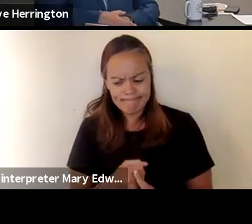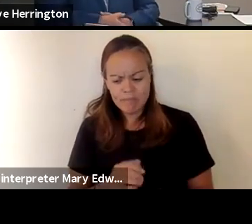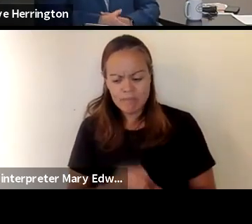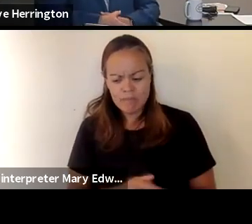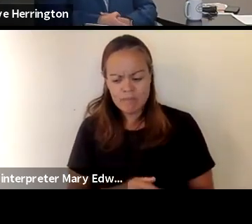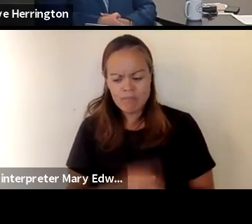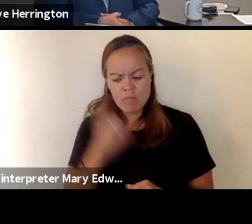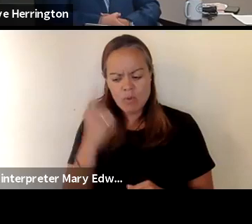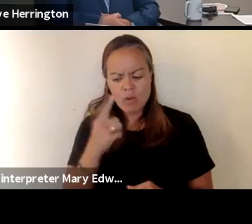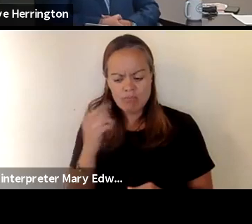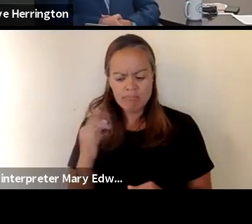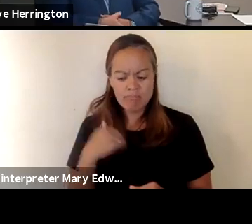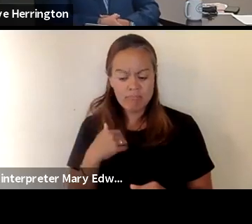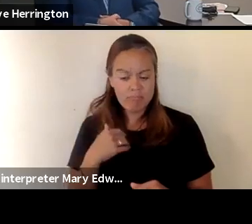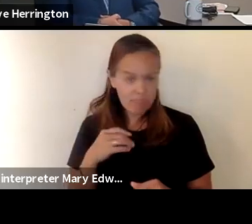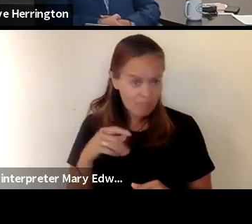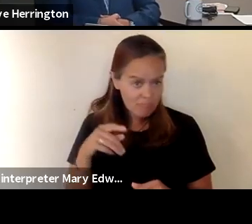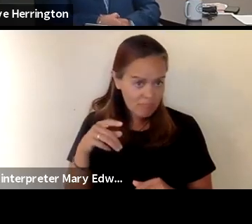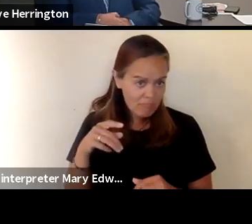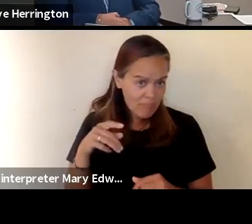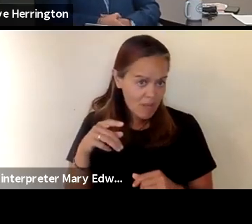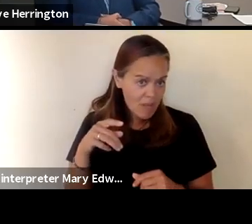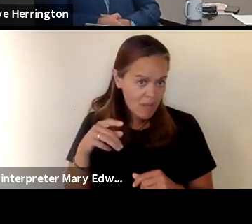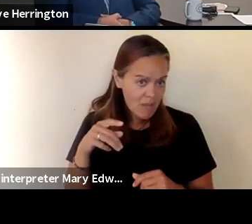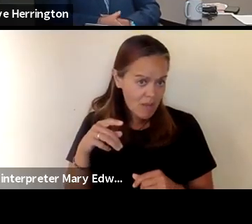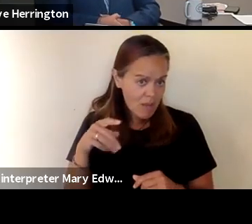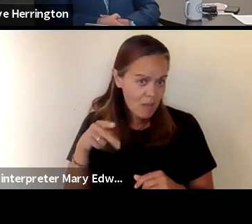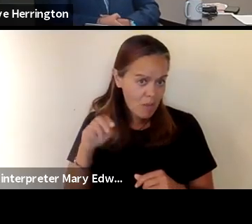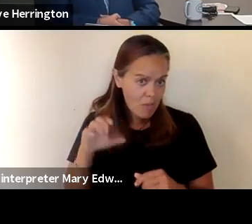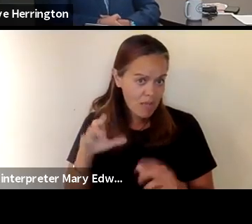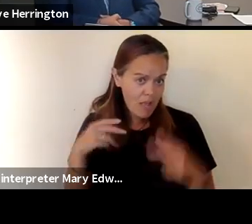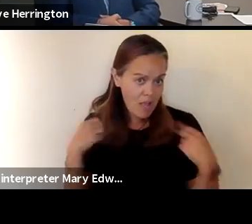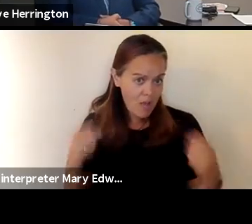our um public health nurse team might be able to take that